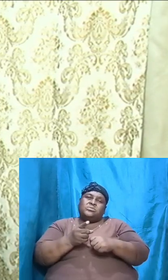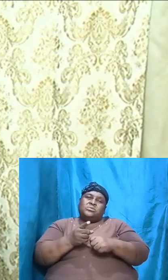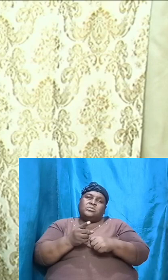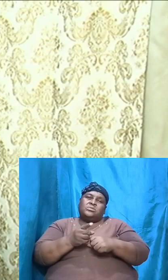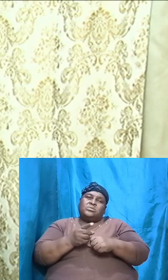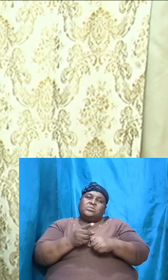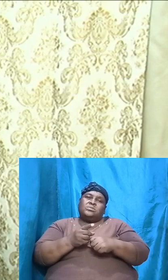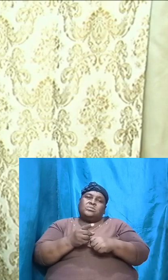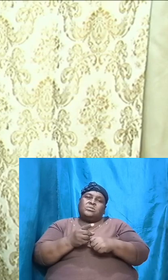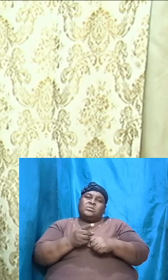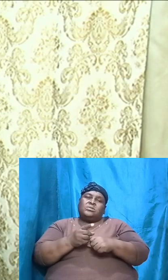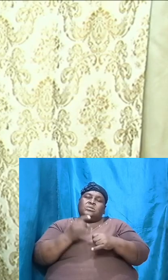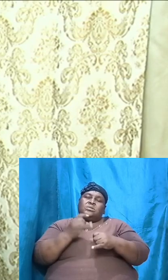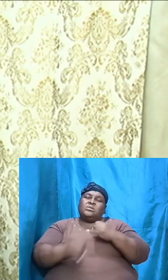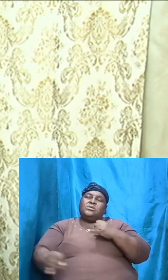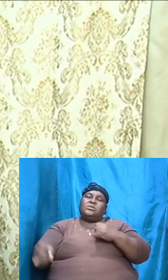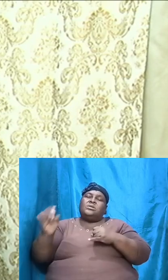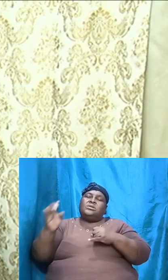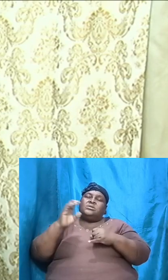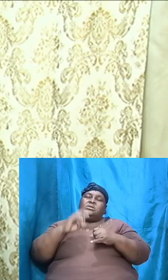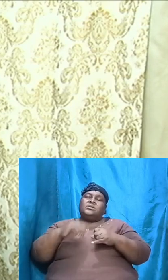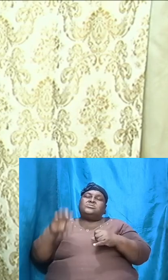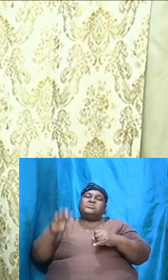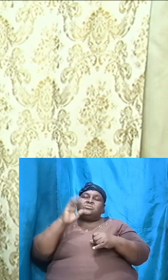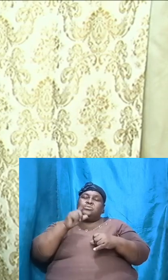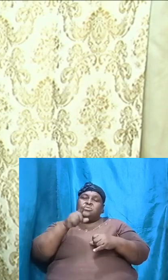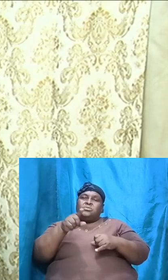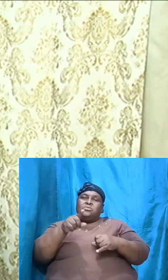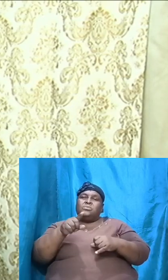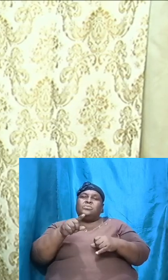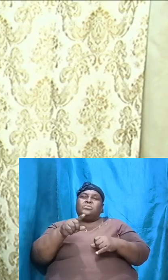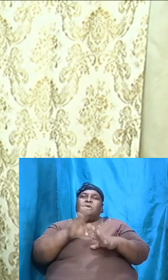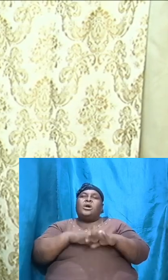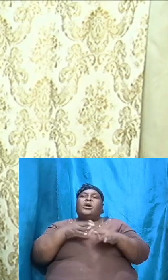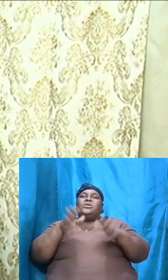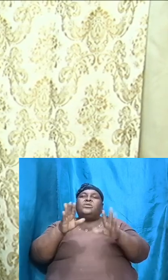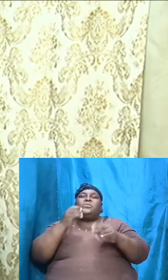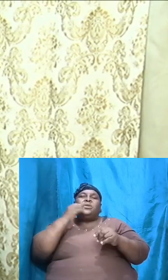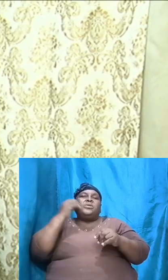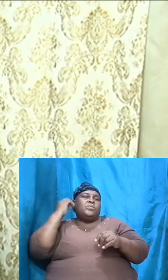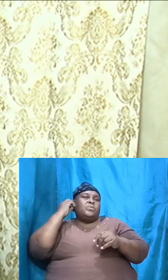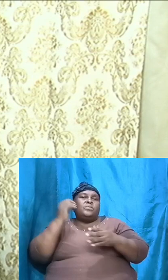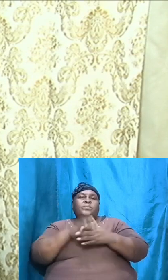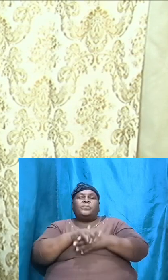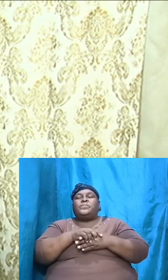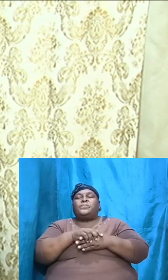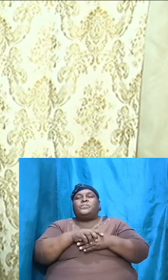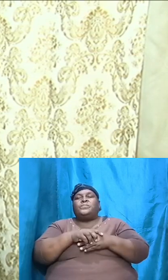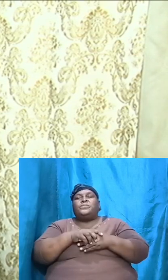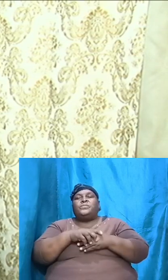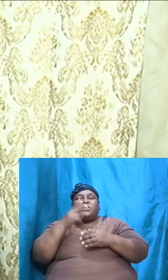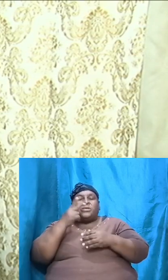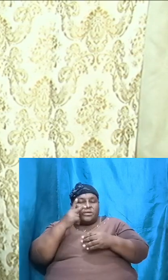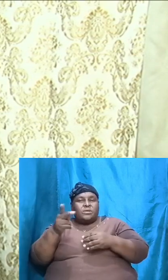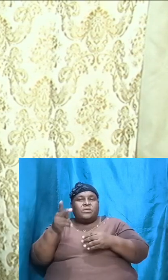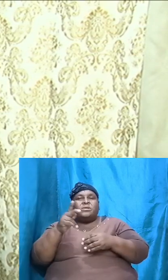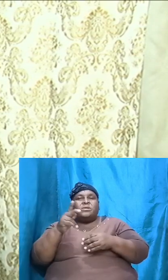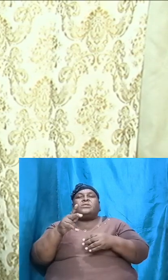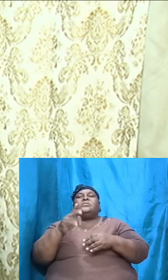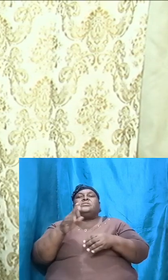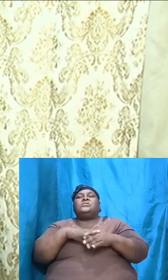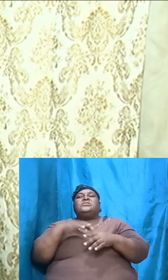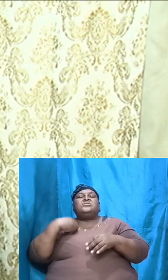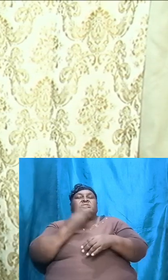eleven eleven o'clock you are on your way home God bless you looking forward to see us on Friday